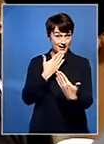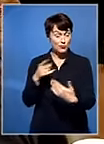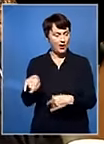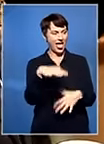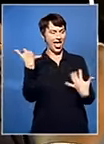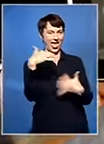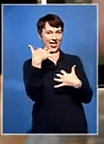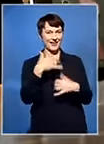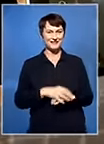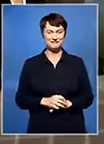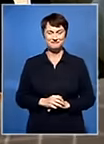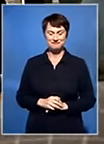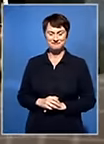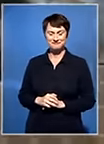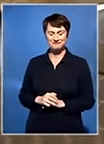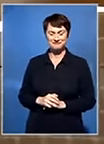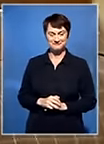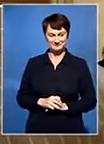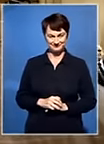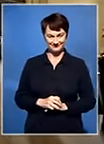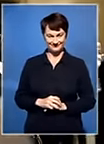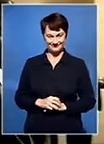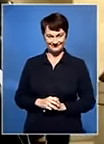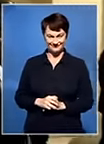William Vogel, SABC News, Pretoria.